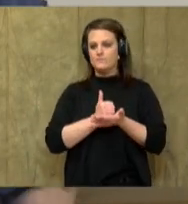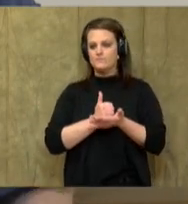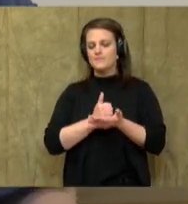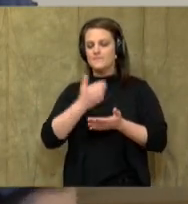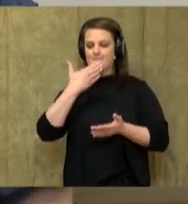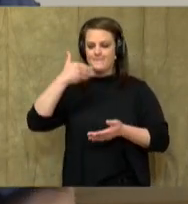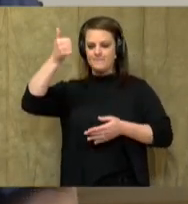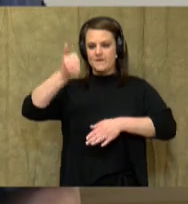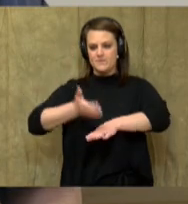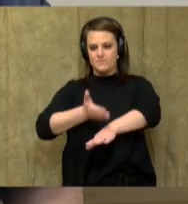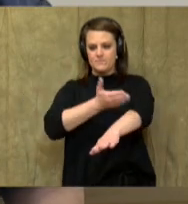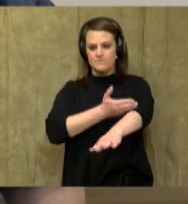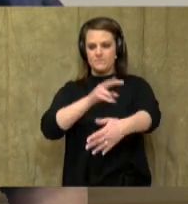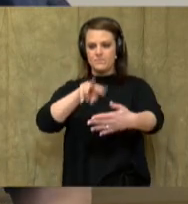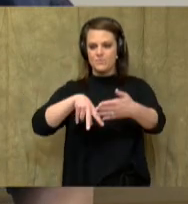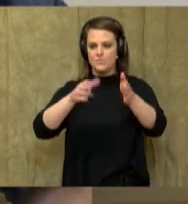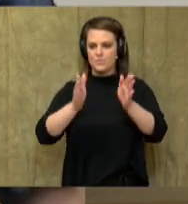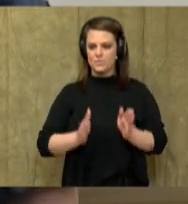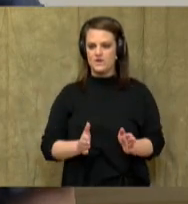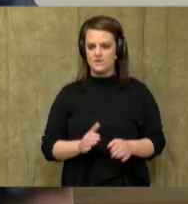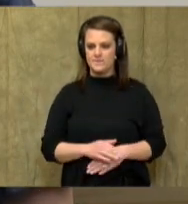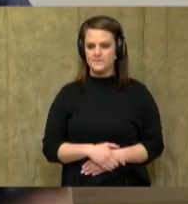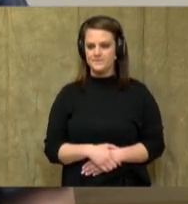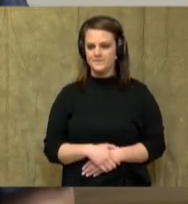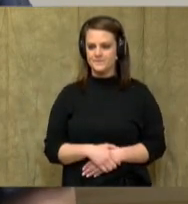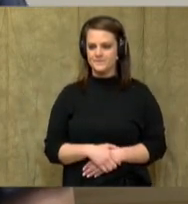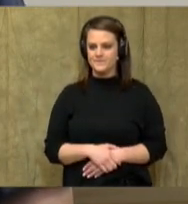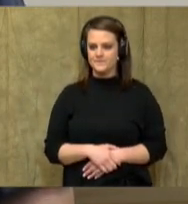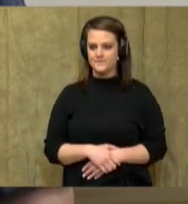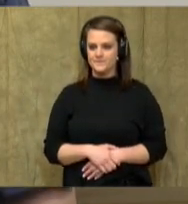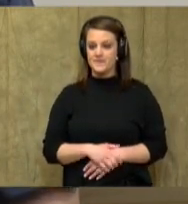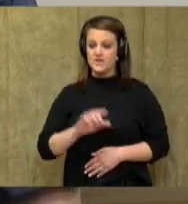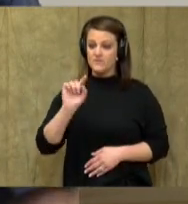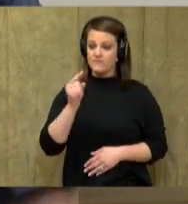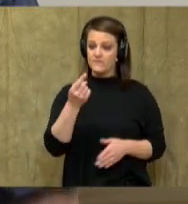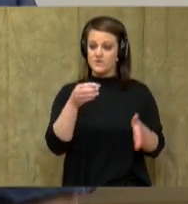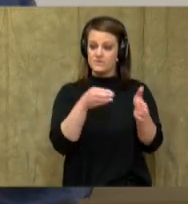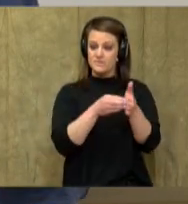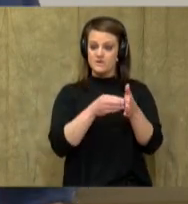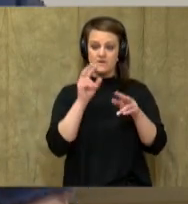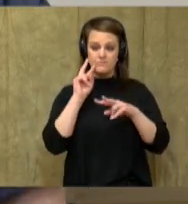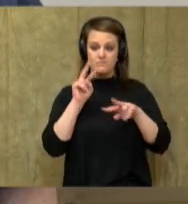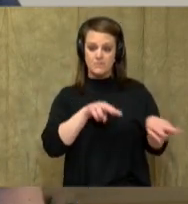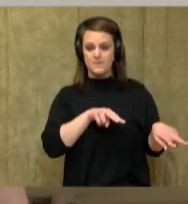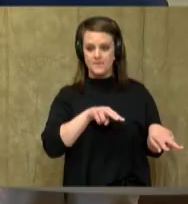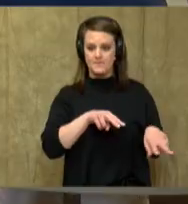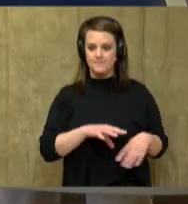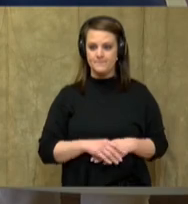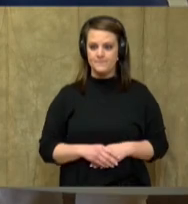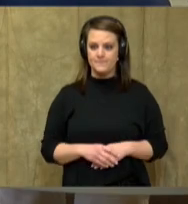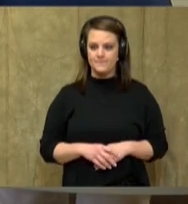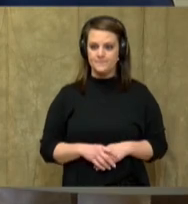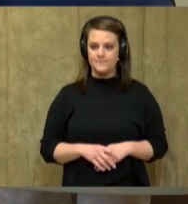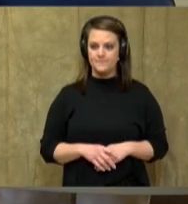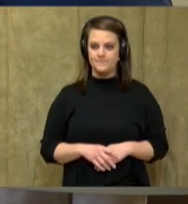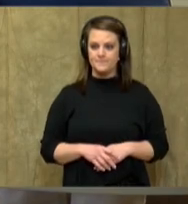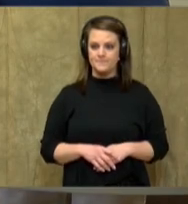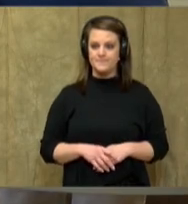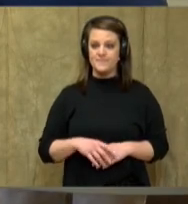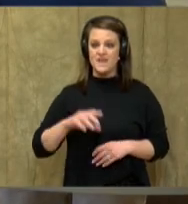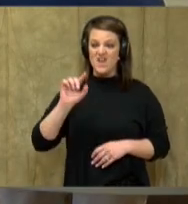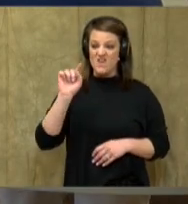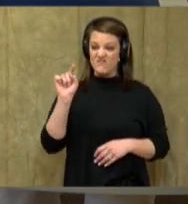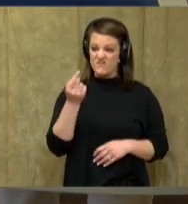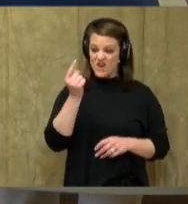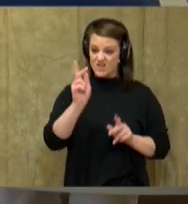become a better reader. So let's take a look at the first paragraph. It says, the